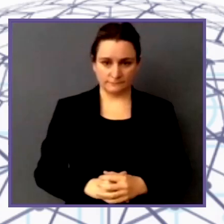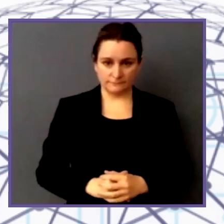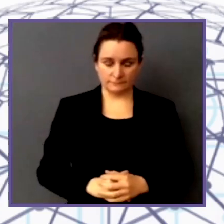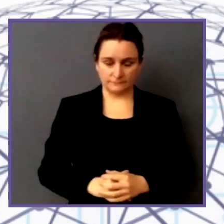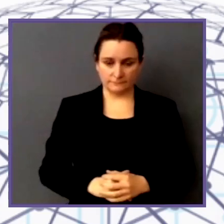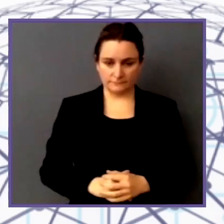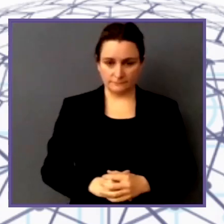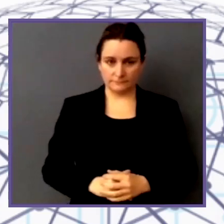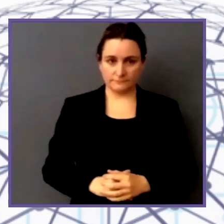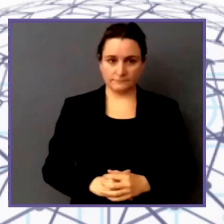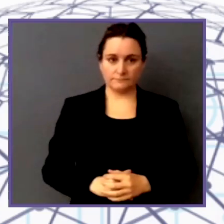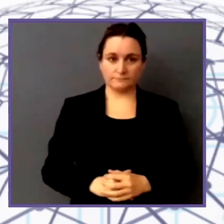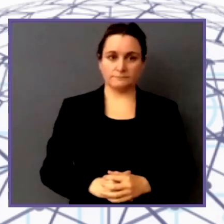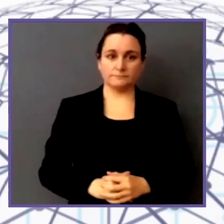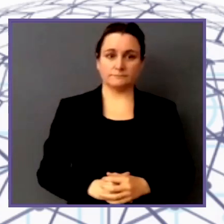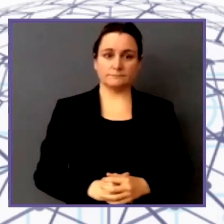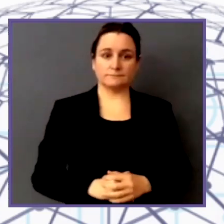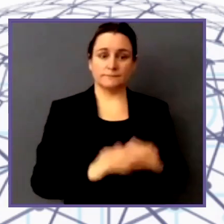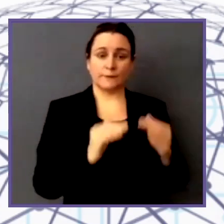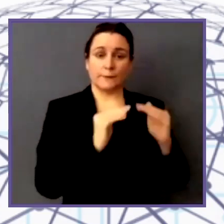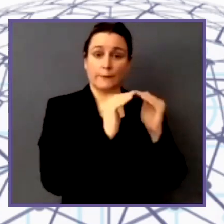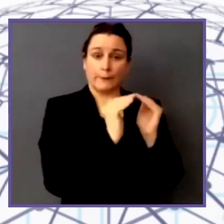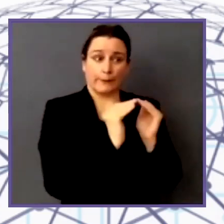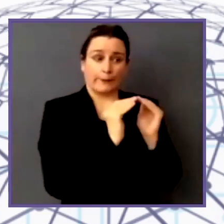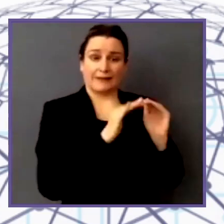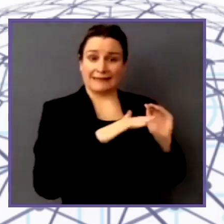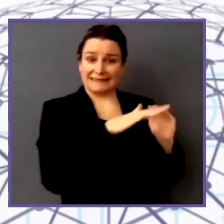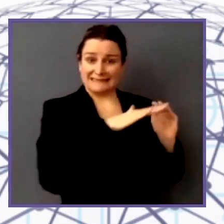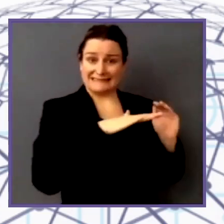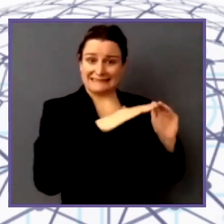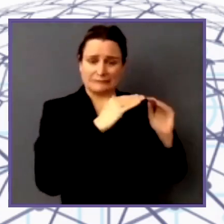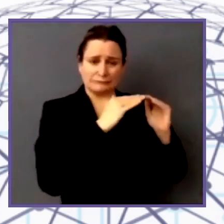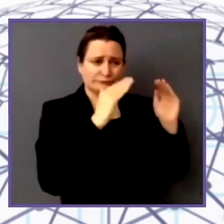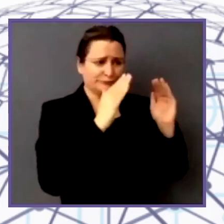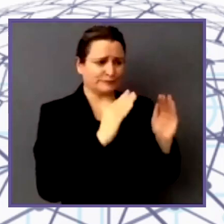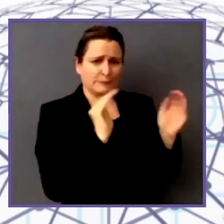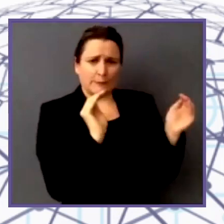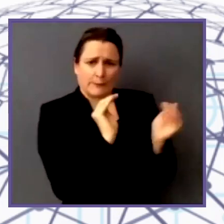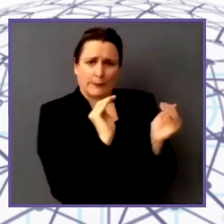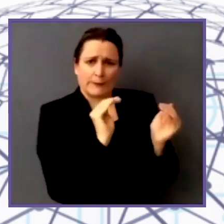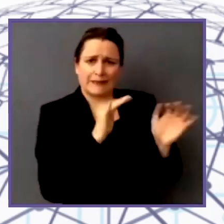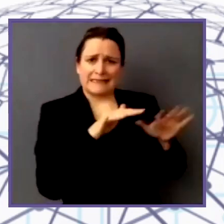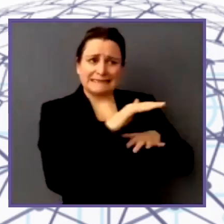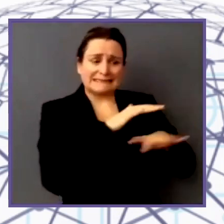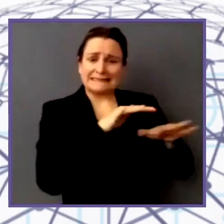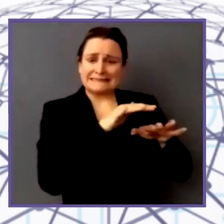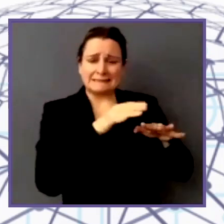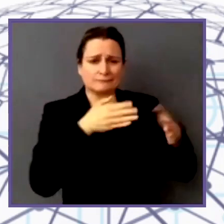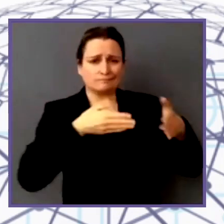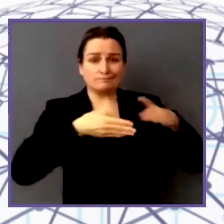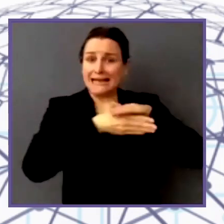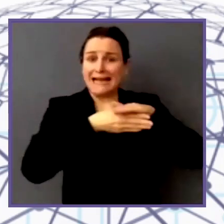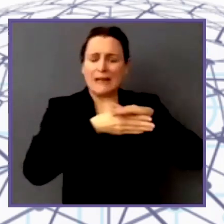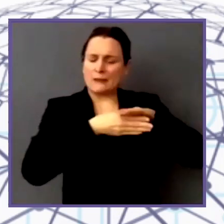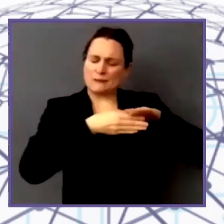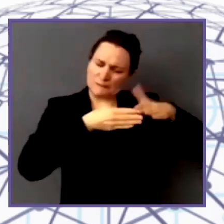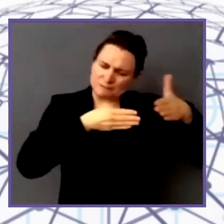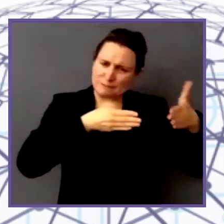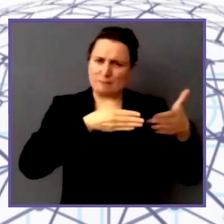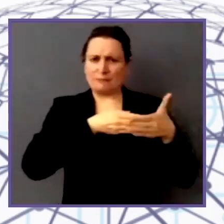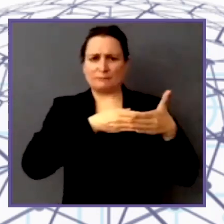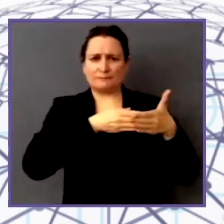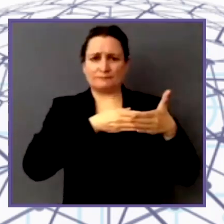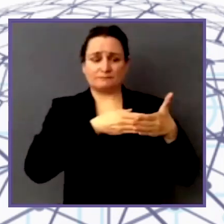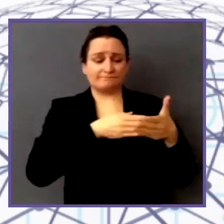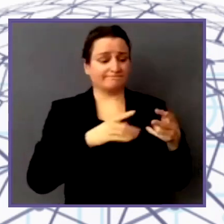And in informally settled areas, we can actually say that there is no accessibility whatsoever. They're not only connected to the centralized